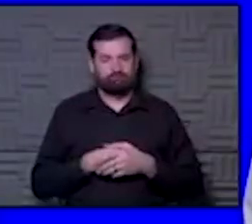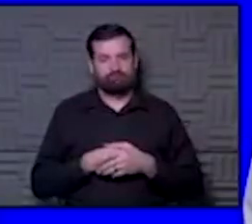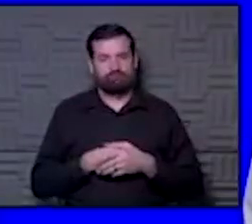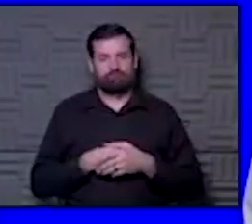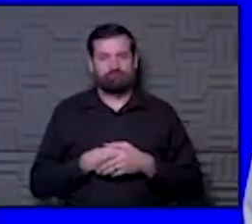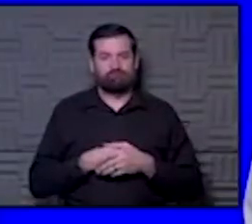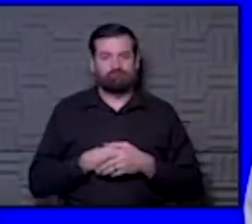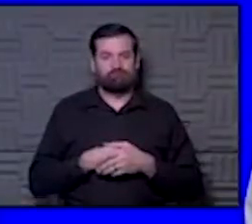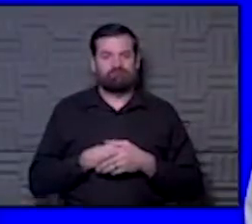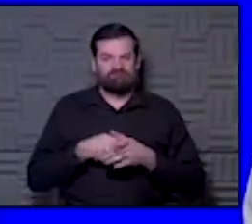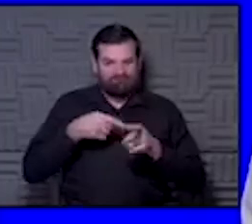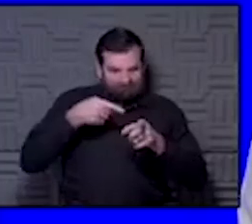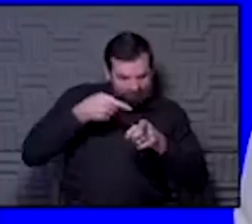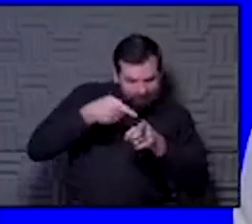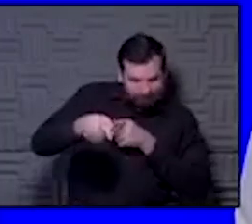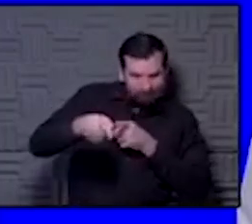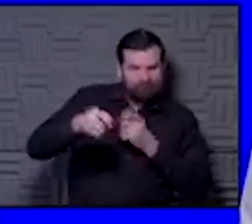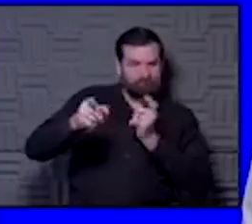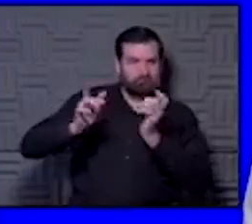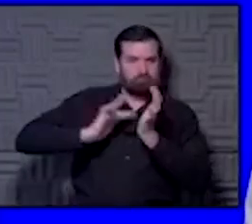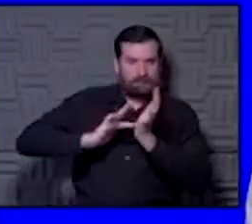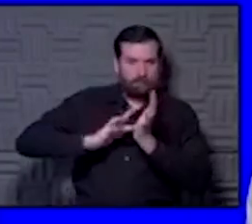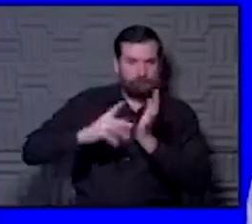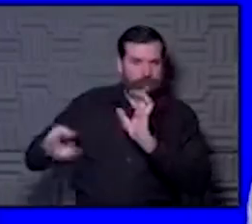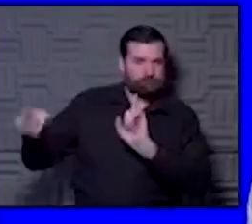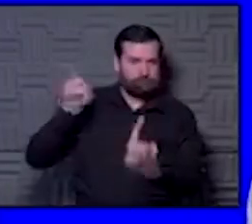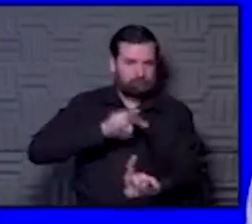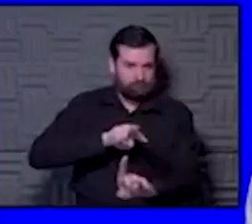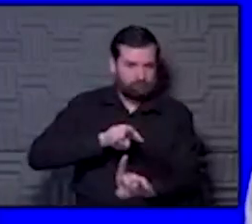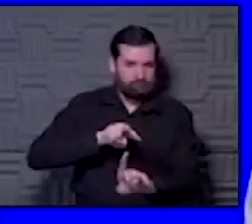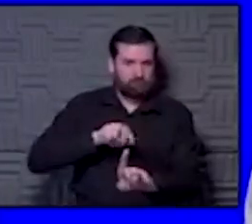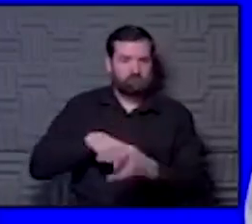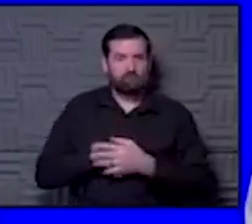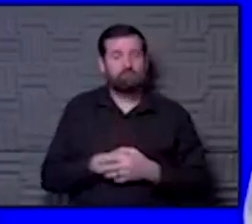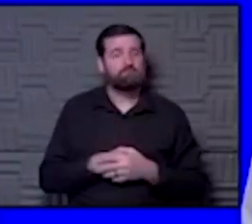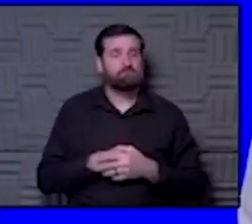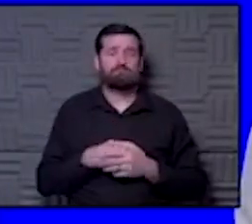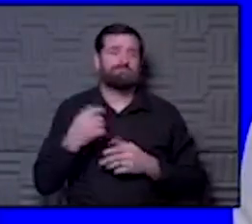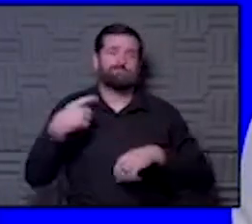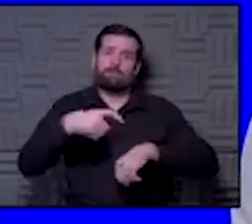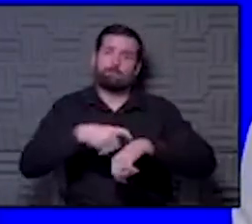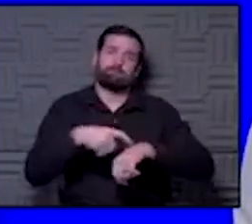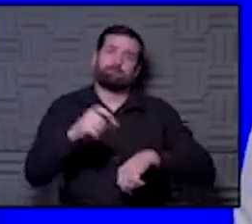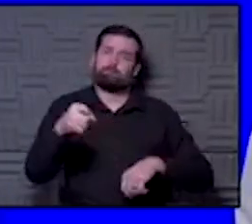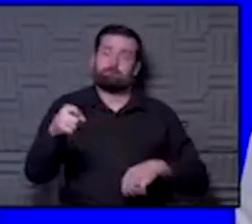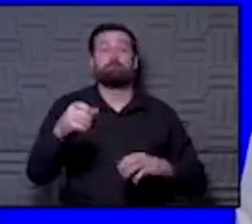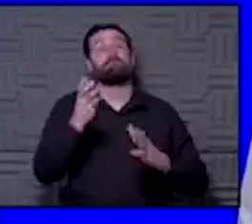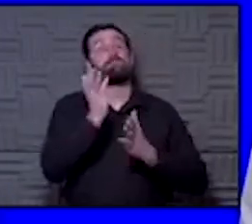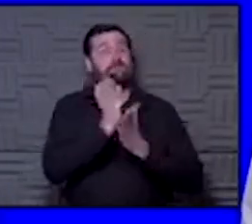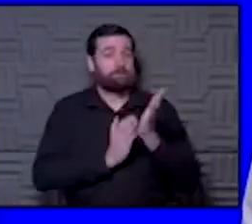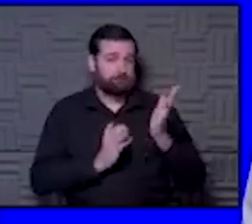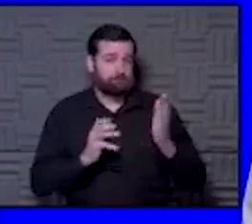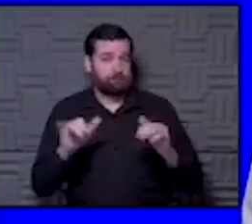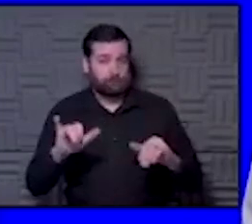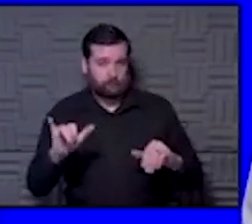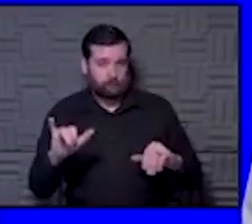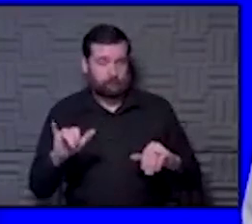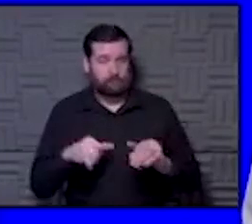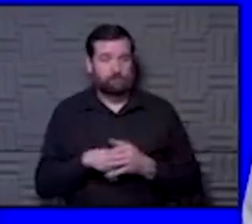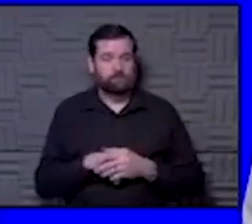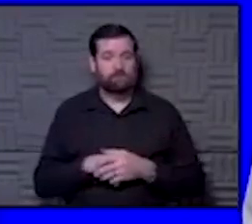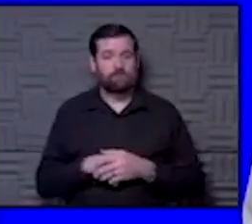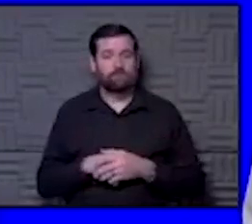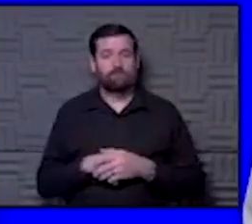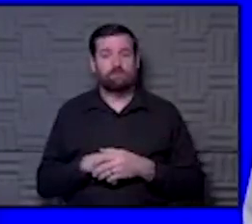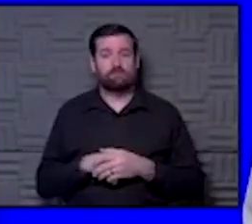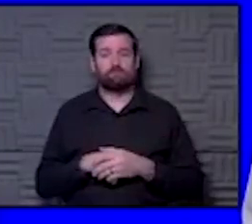you know, in our lane with the medical aspect of it. I think it does take time. I think some of that also is the